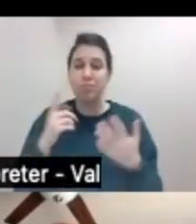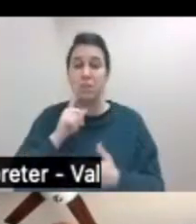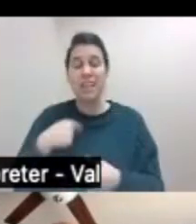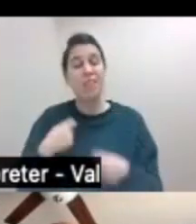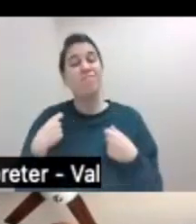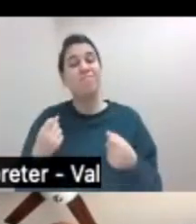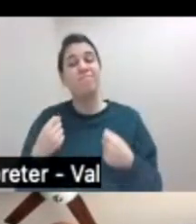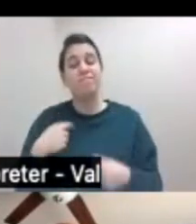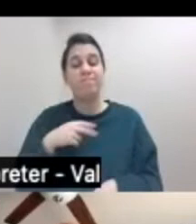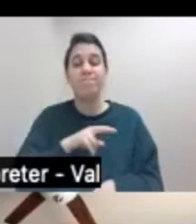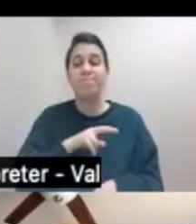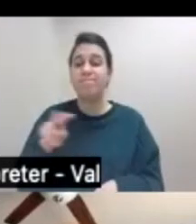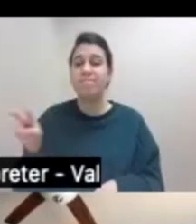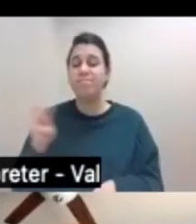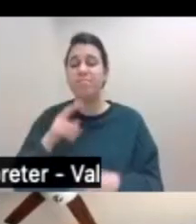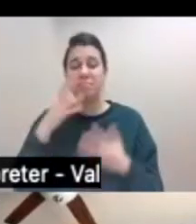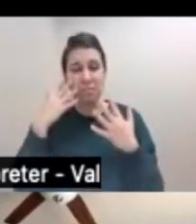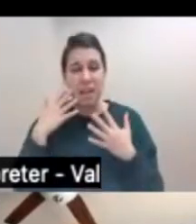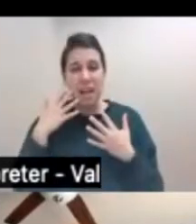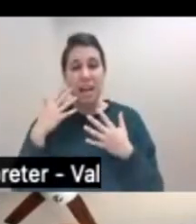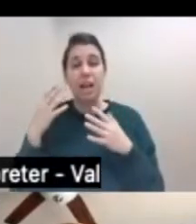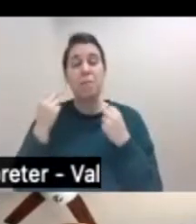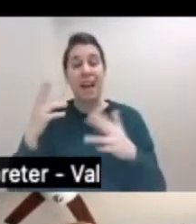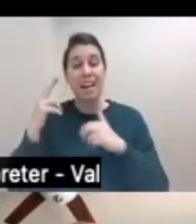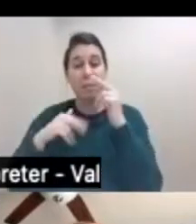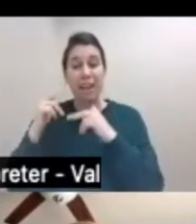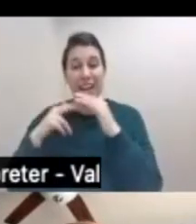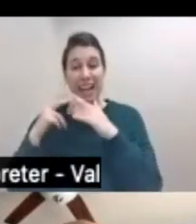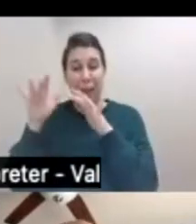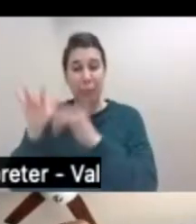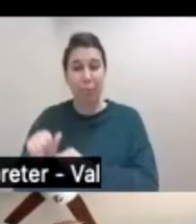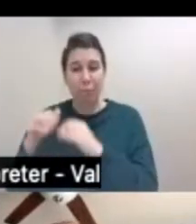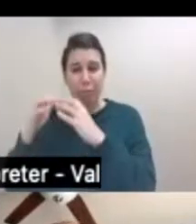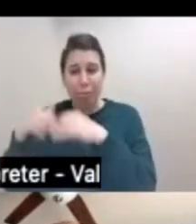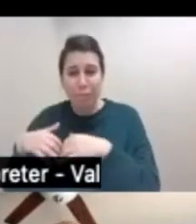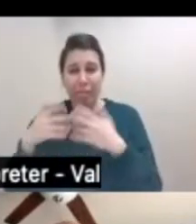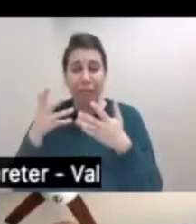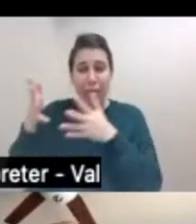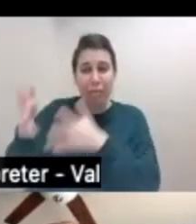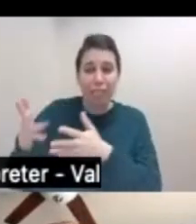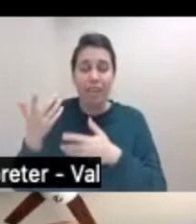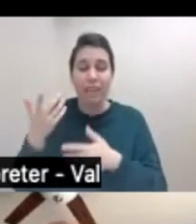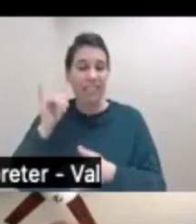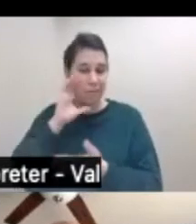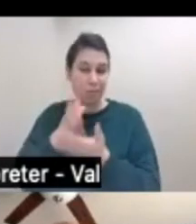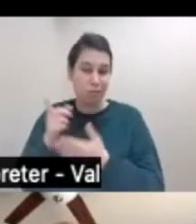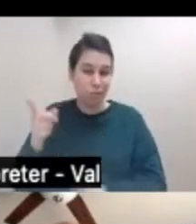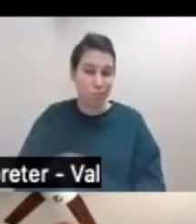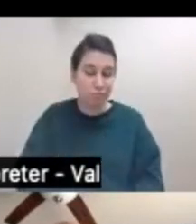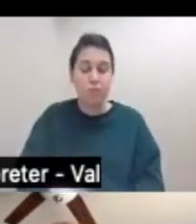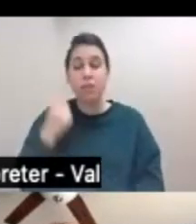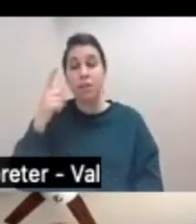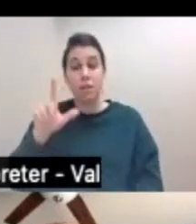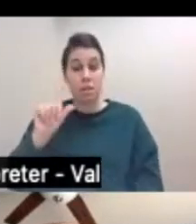those abandoned buildings. So that's what you see in the background. But also the stories of discrimination towards Latino immigrants were very